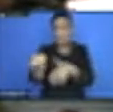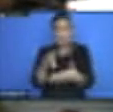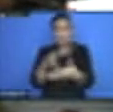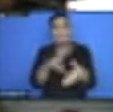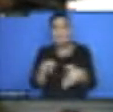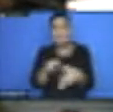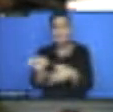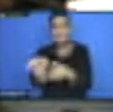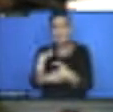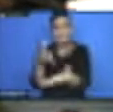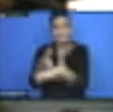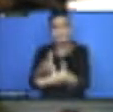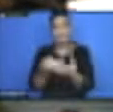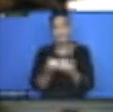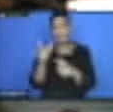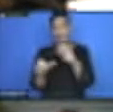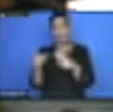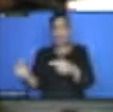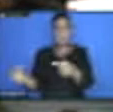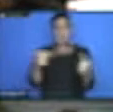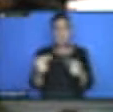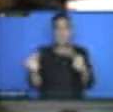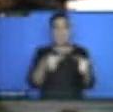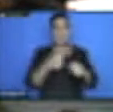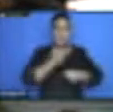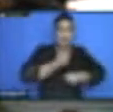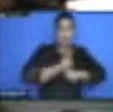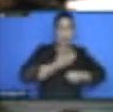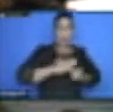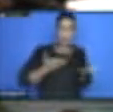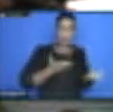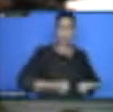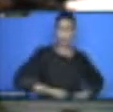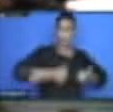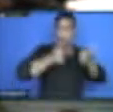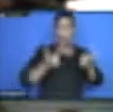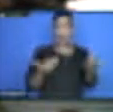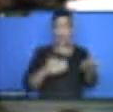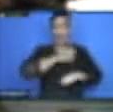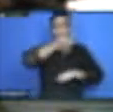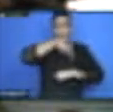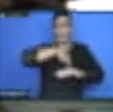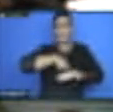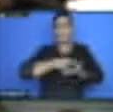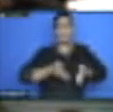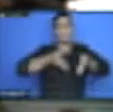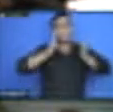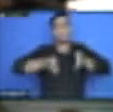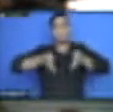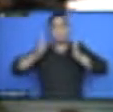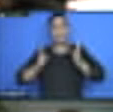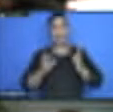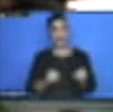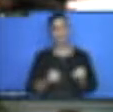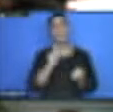searching for basic services. I would like to give a typical example of where we are today.